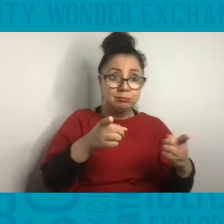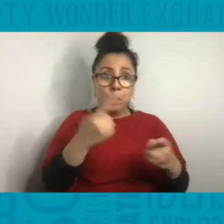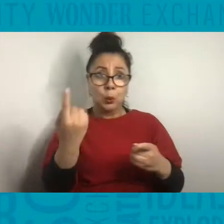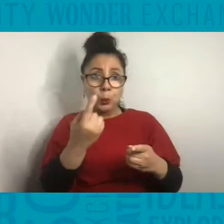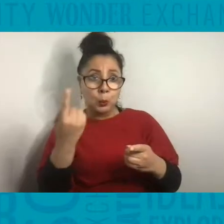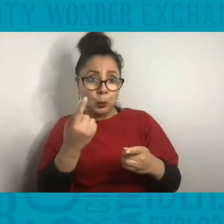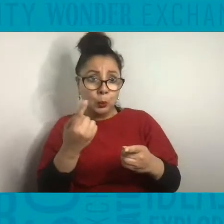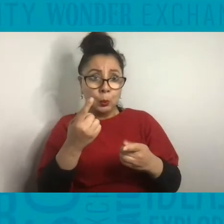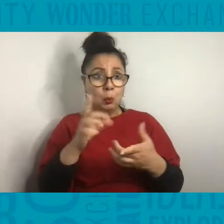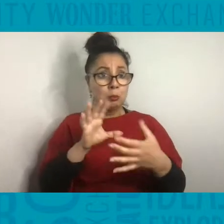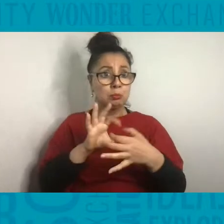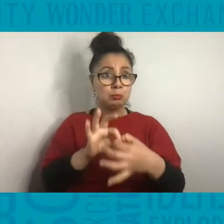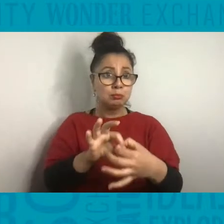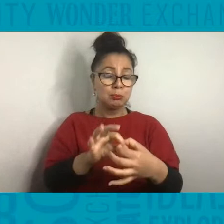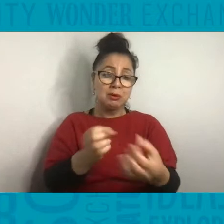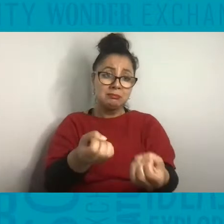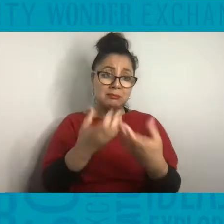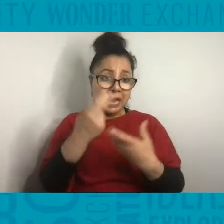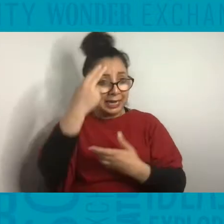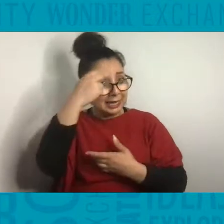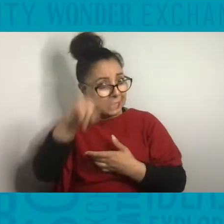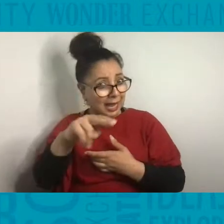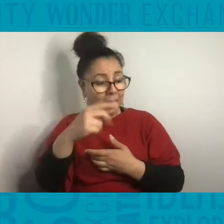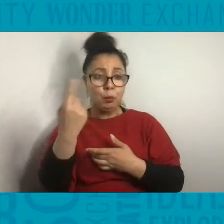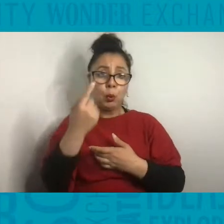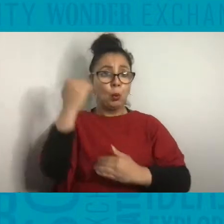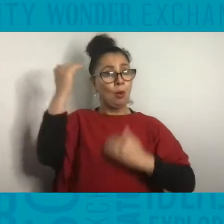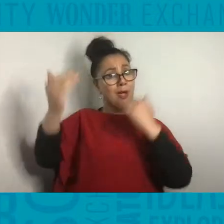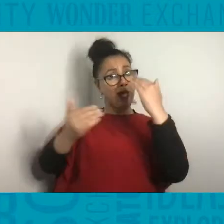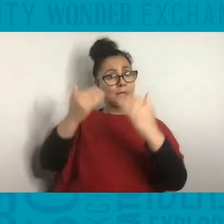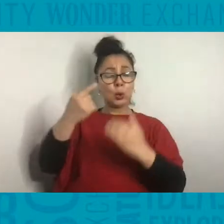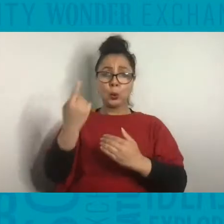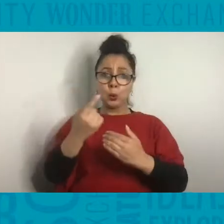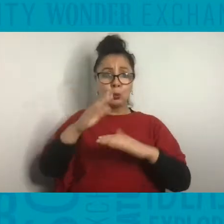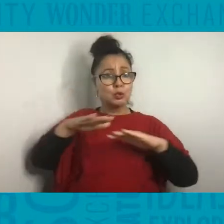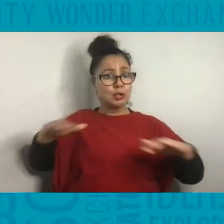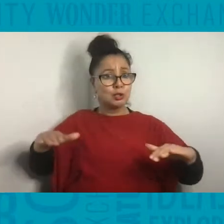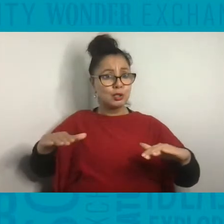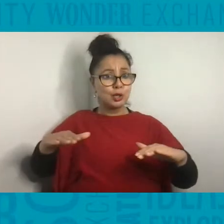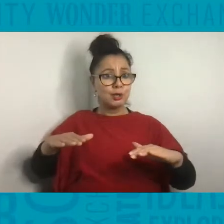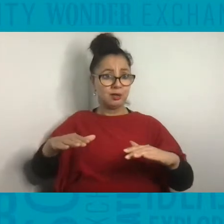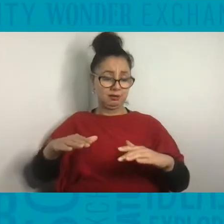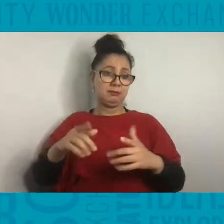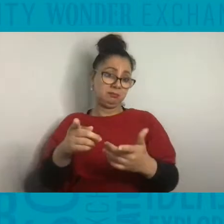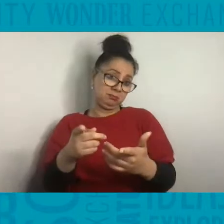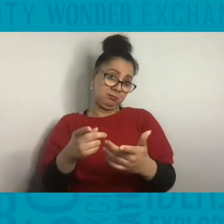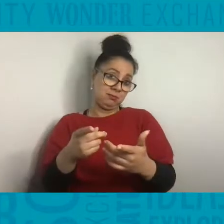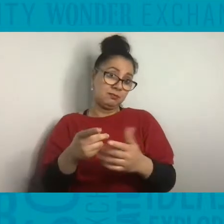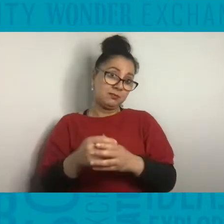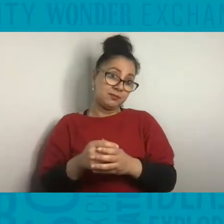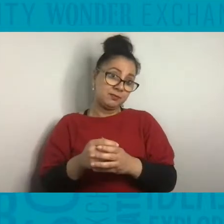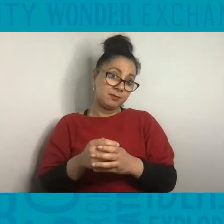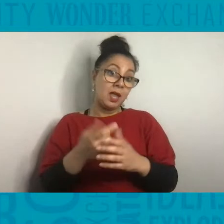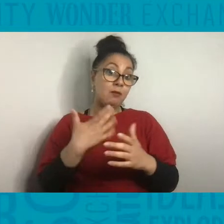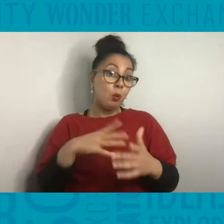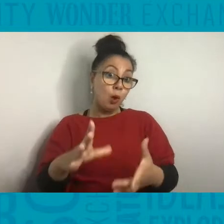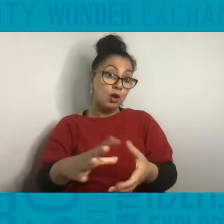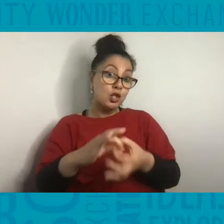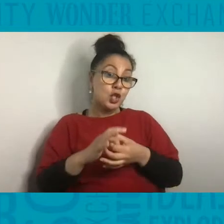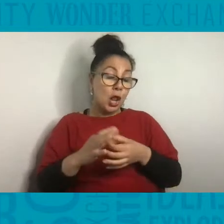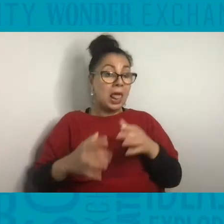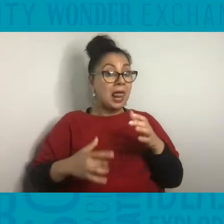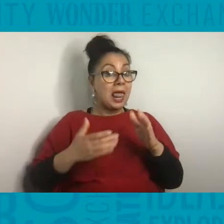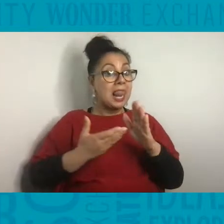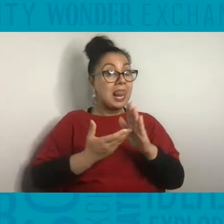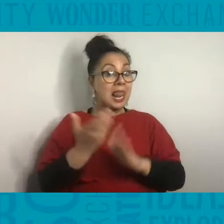and who the children and adults are so we know who's there. If you want to join in the live chat an